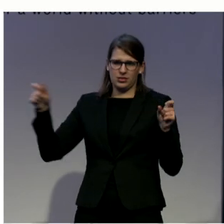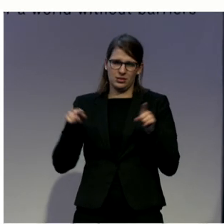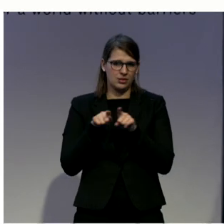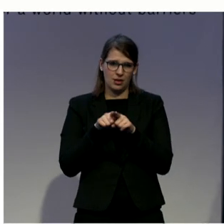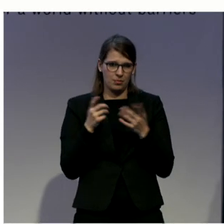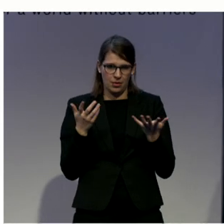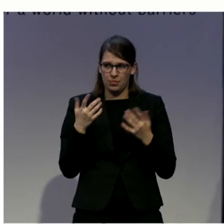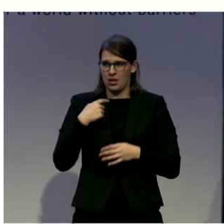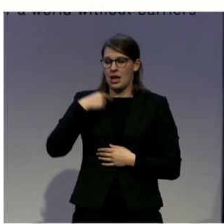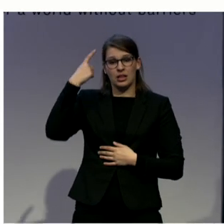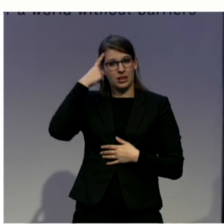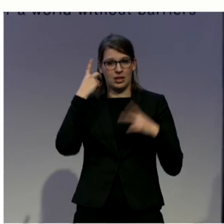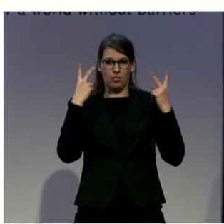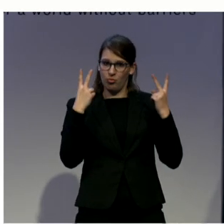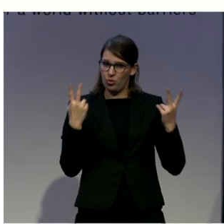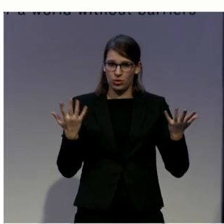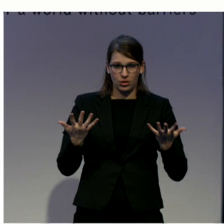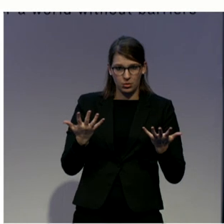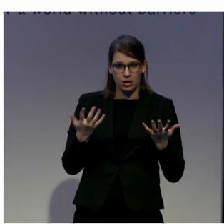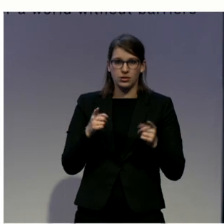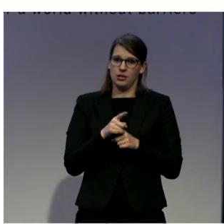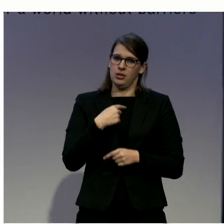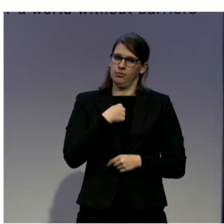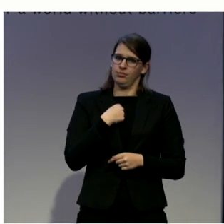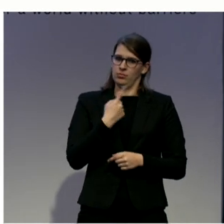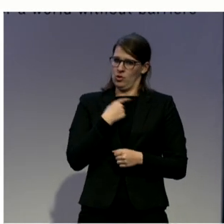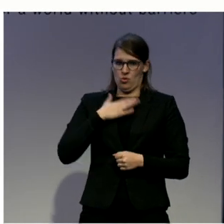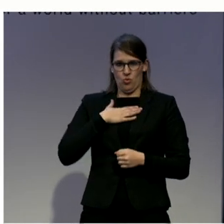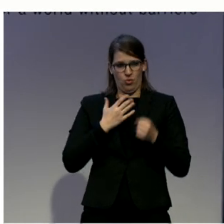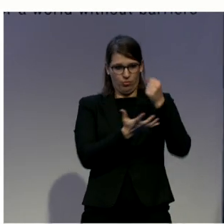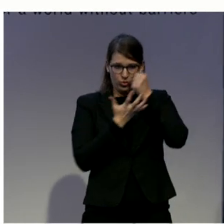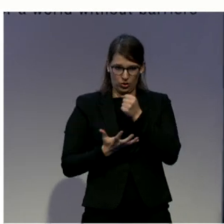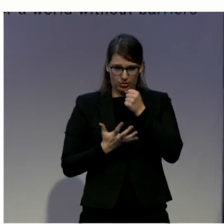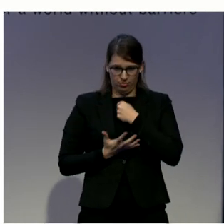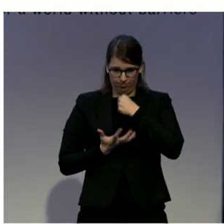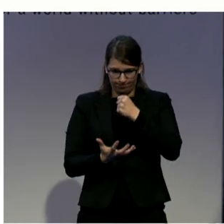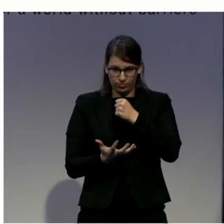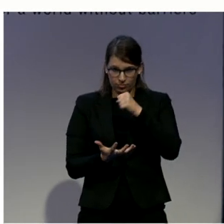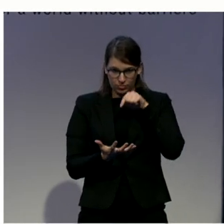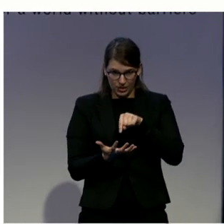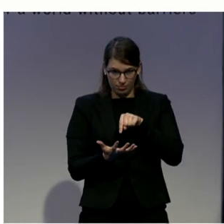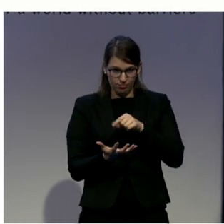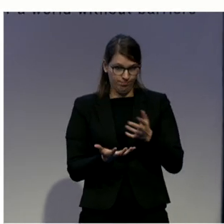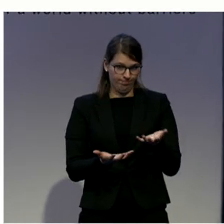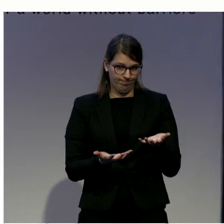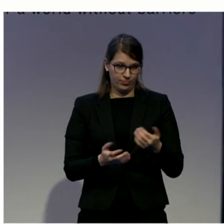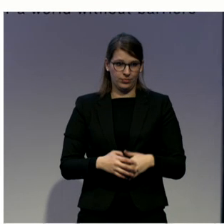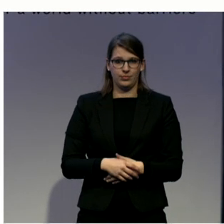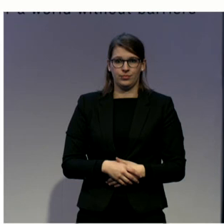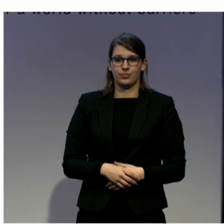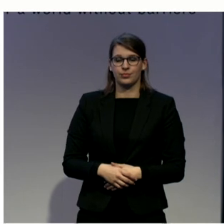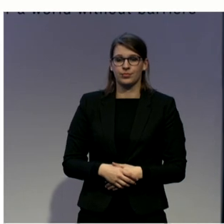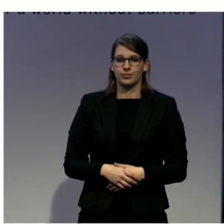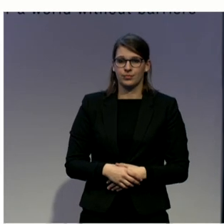resources into it. And that's the true demonstration of how important we think it is. We've had to recruit additional staff to cope with the demand.